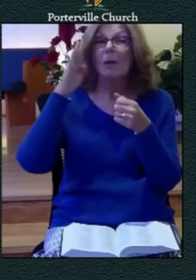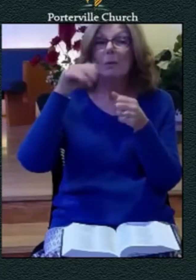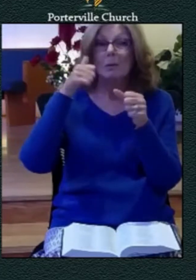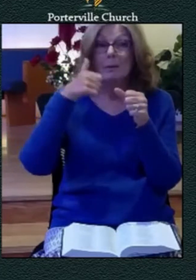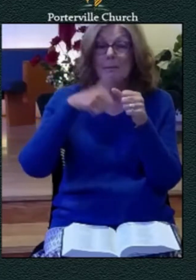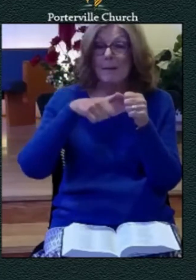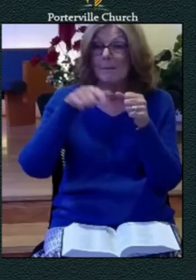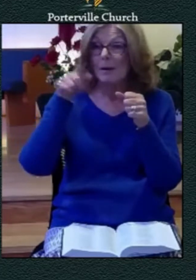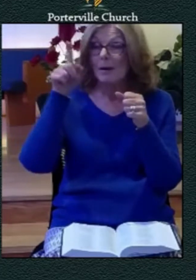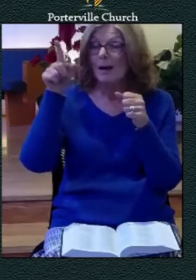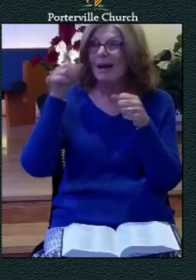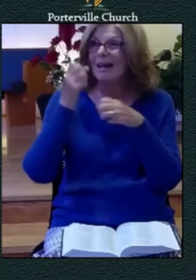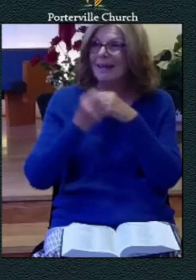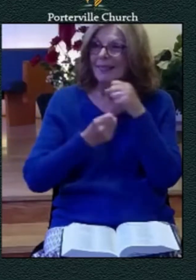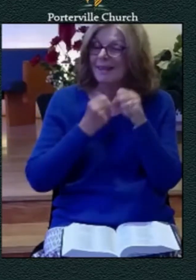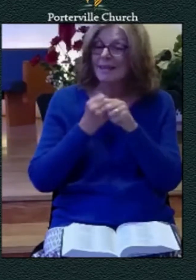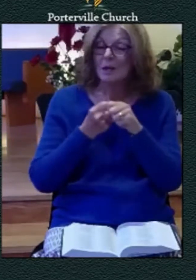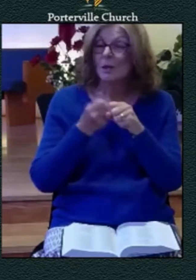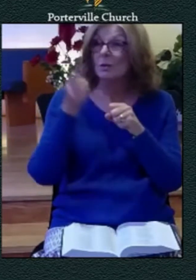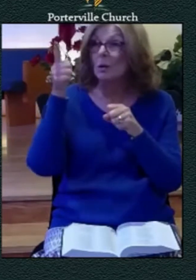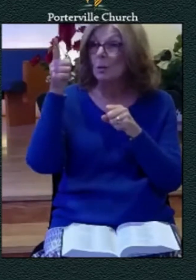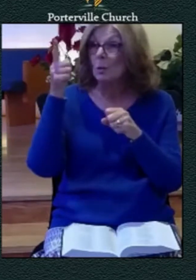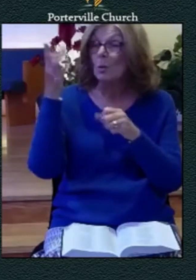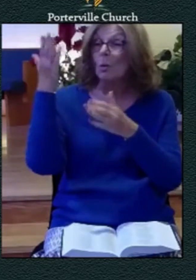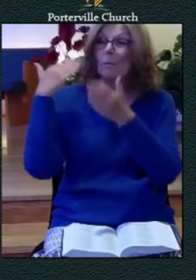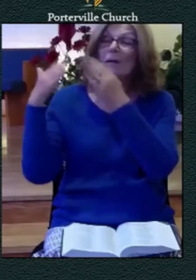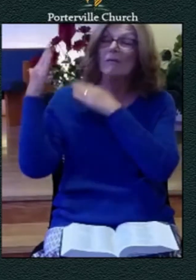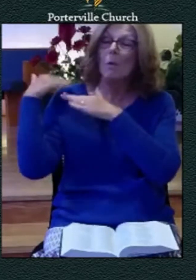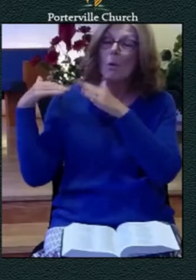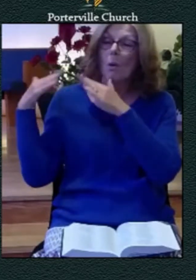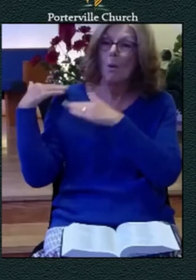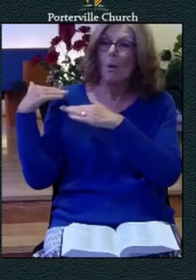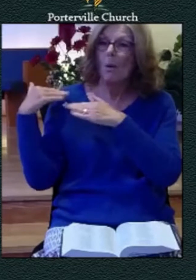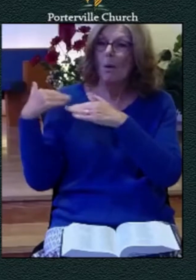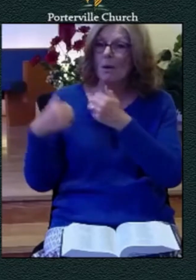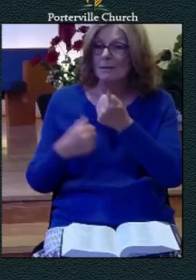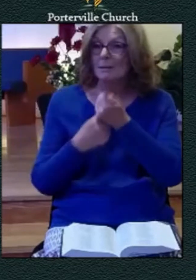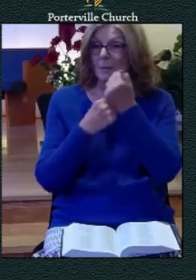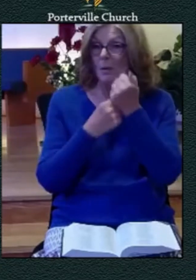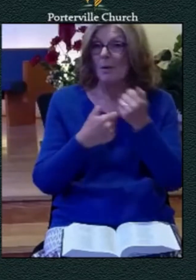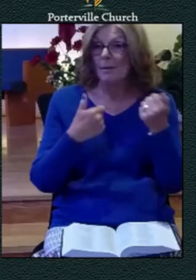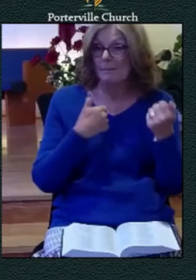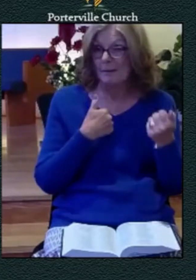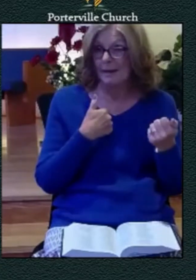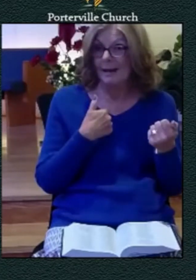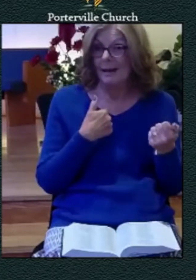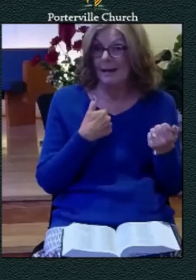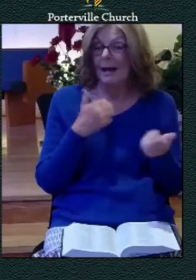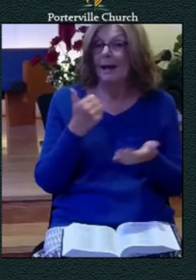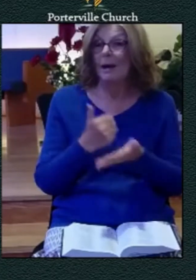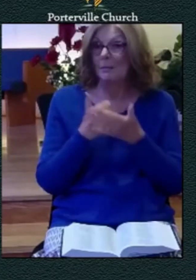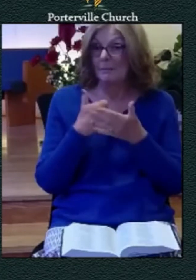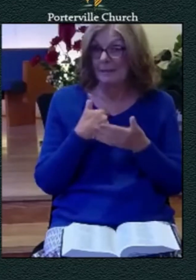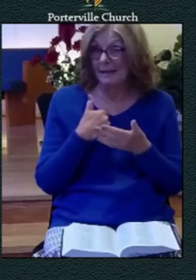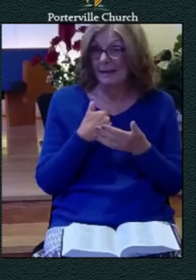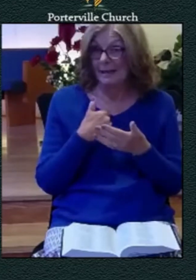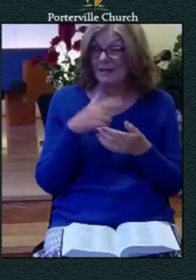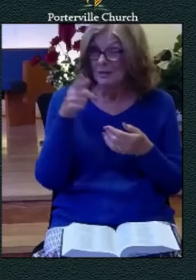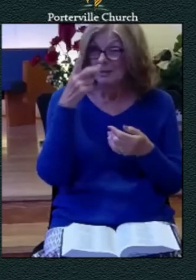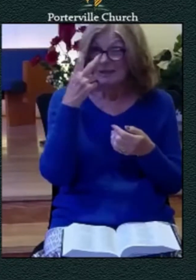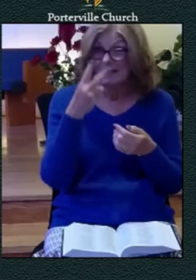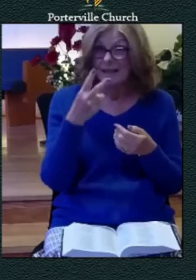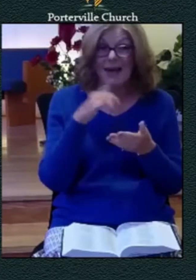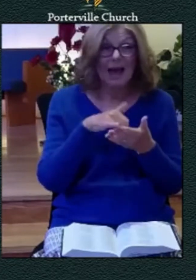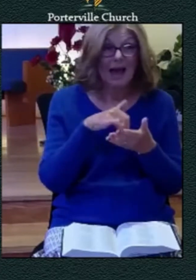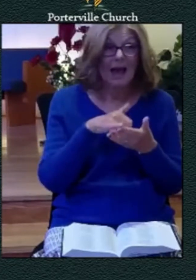years of the right hand of the most high do you see what he's doing no